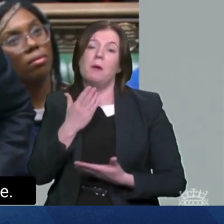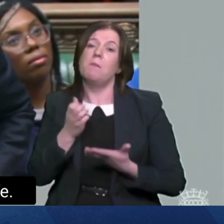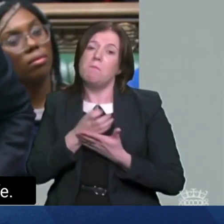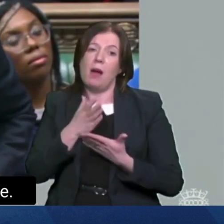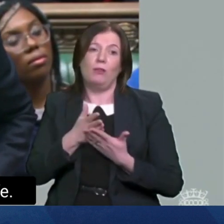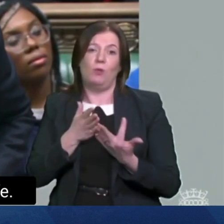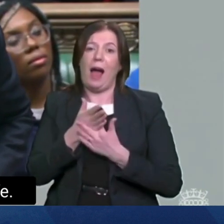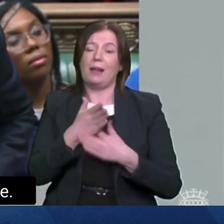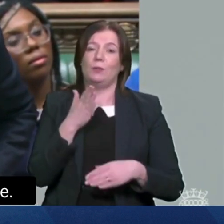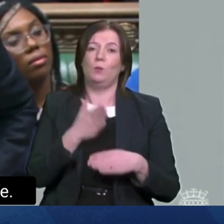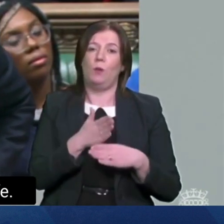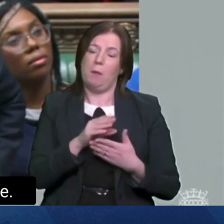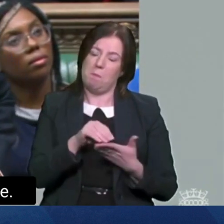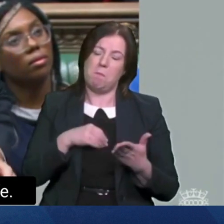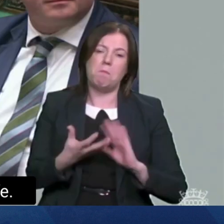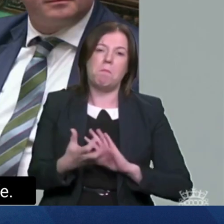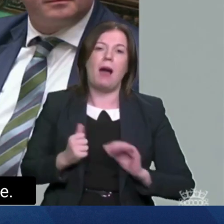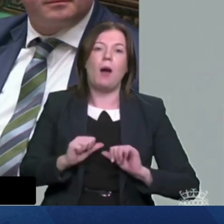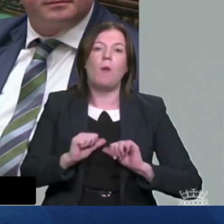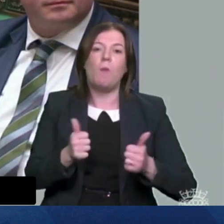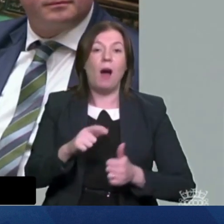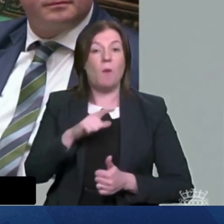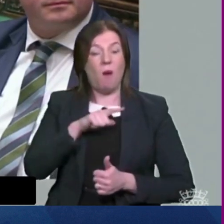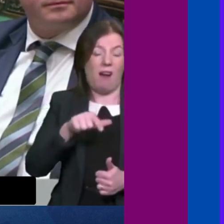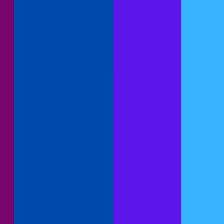the best way to build a happy and secure life.